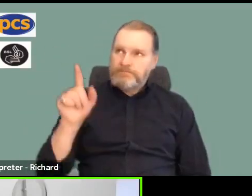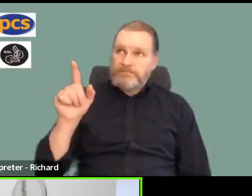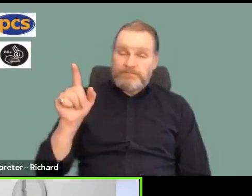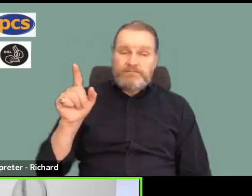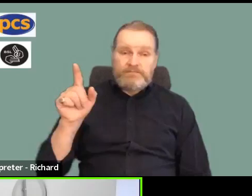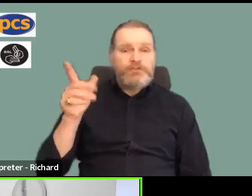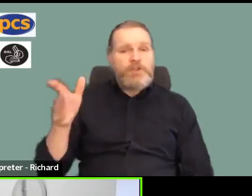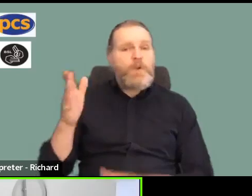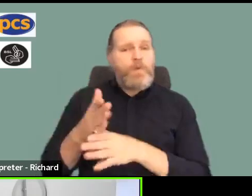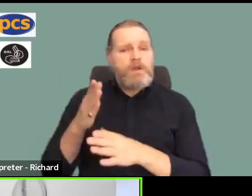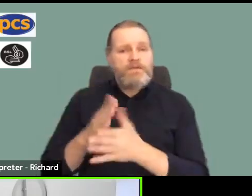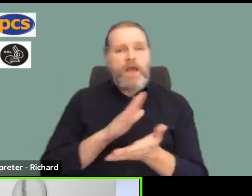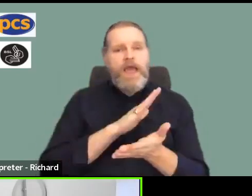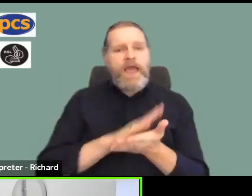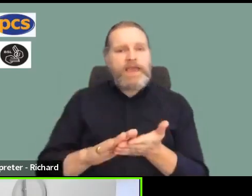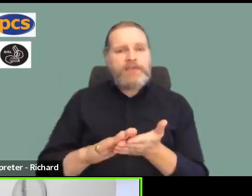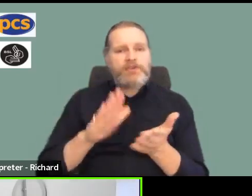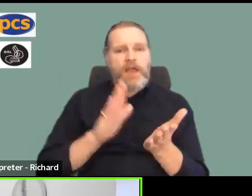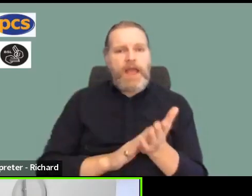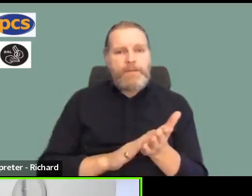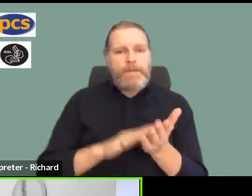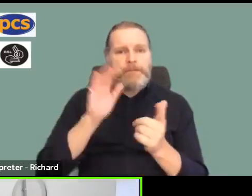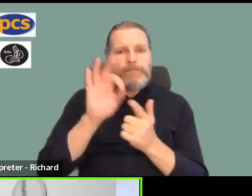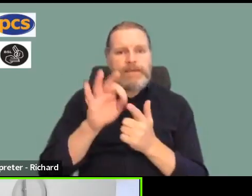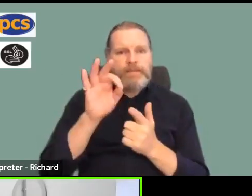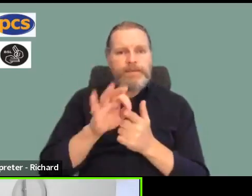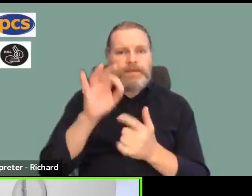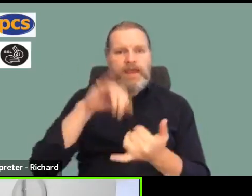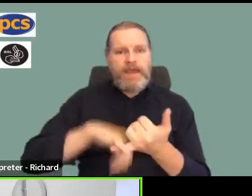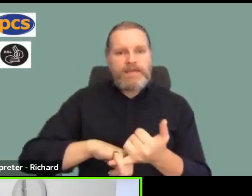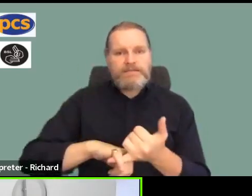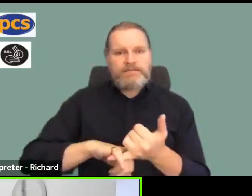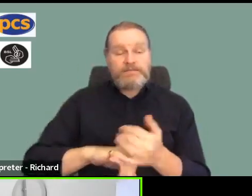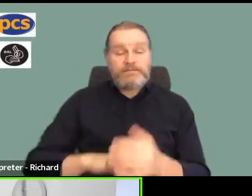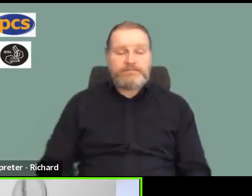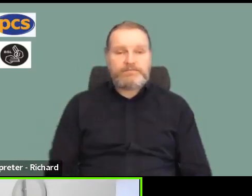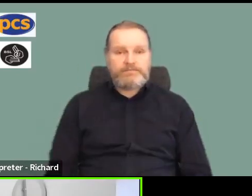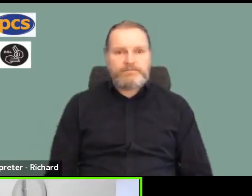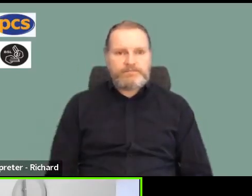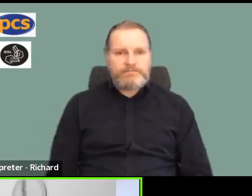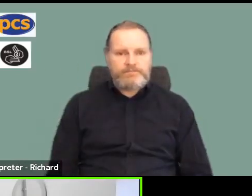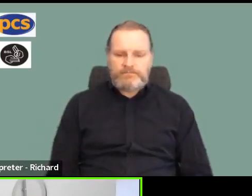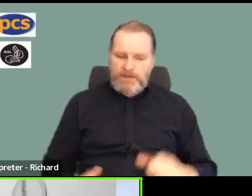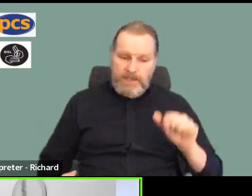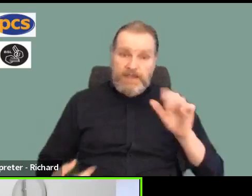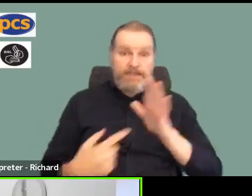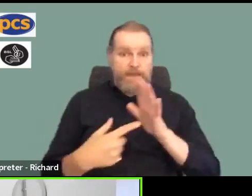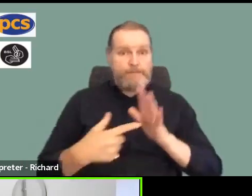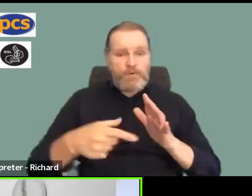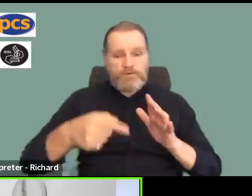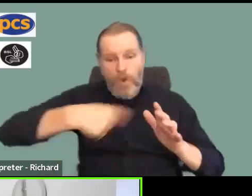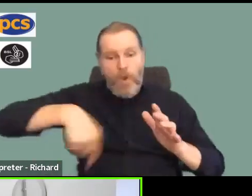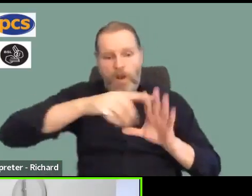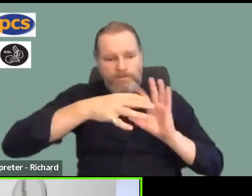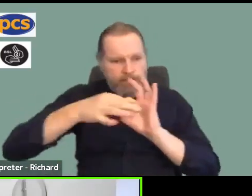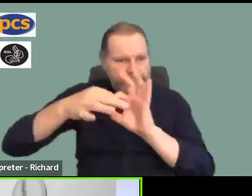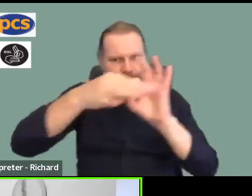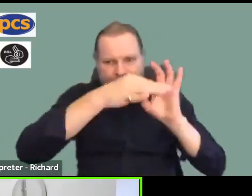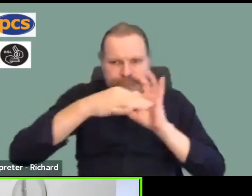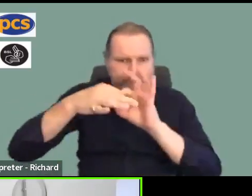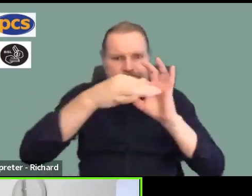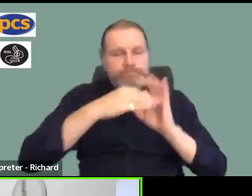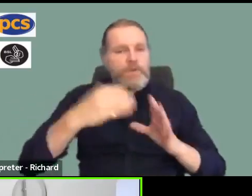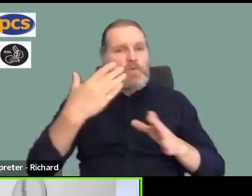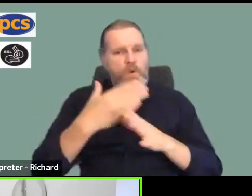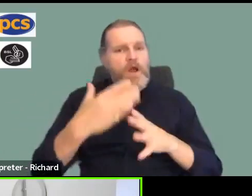place in HMPPS right now. And as Jane says, the importance of us all working together, sticking together, recognising